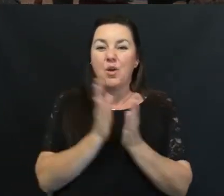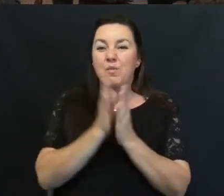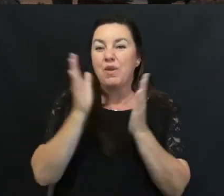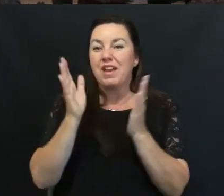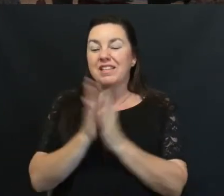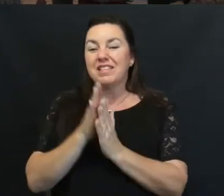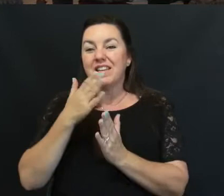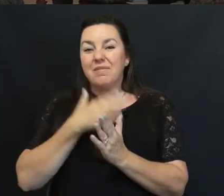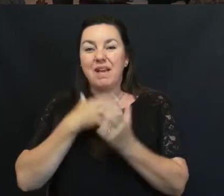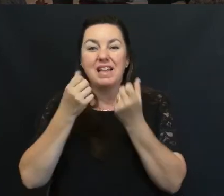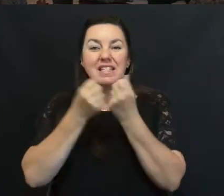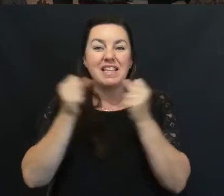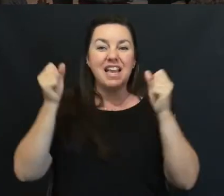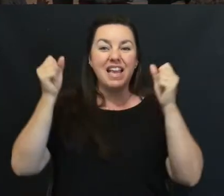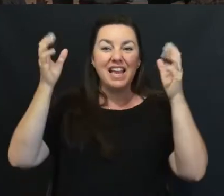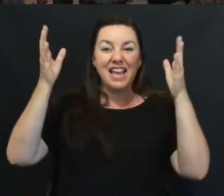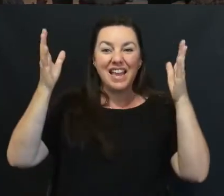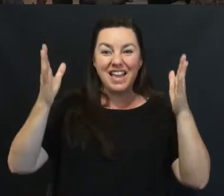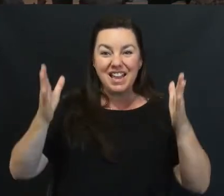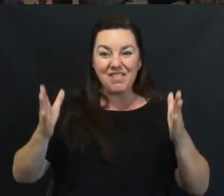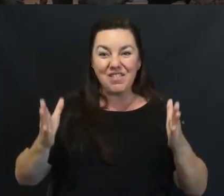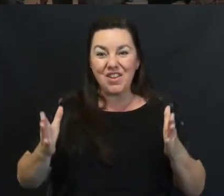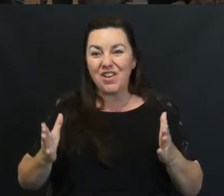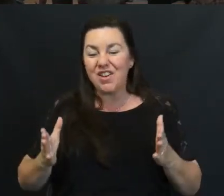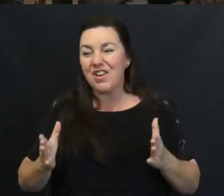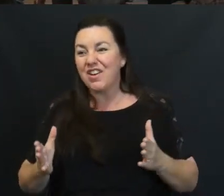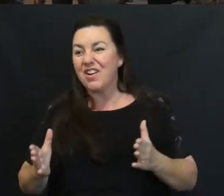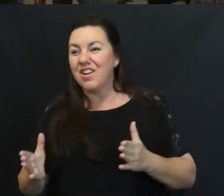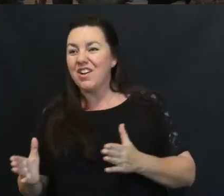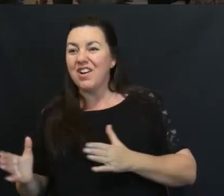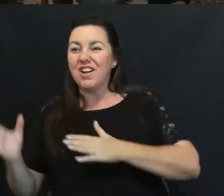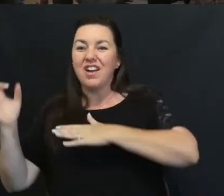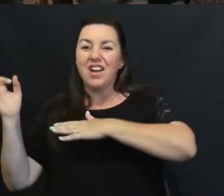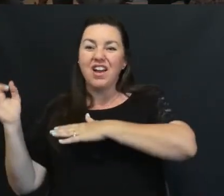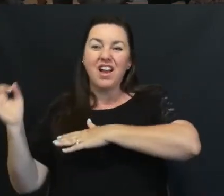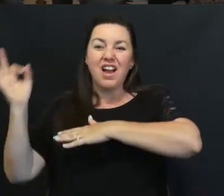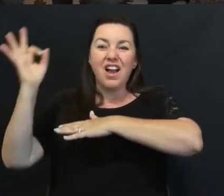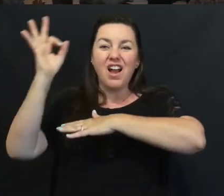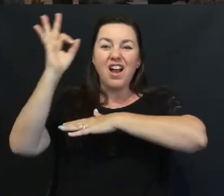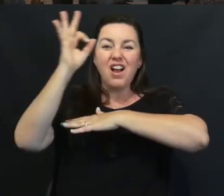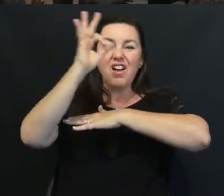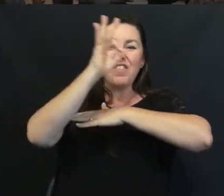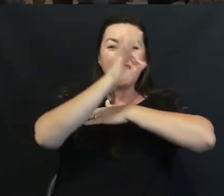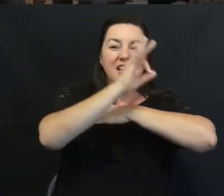Praising my Savior Praising